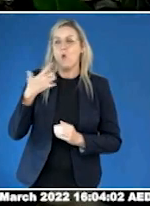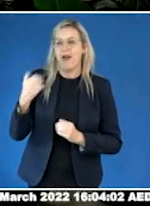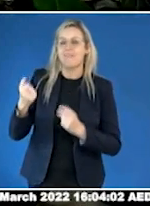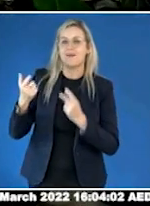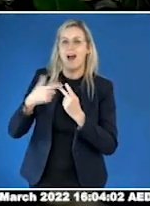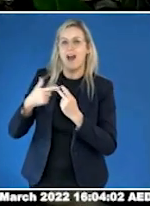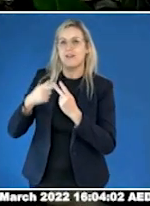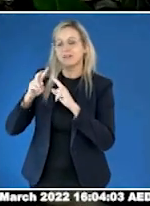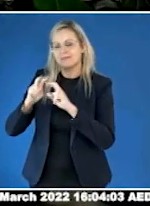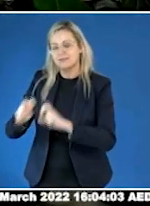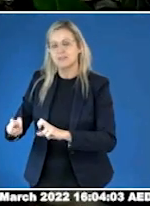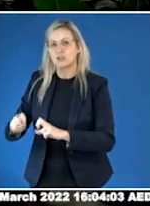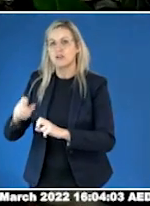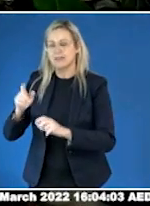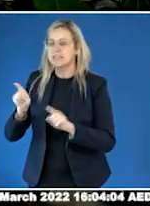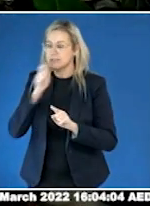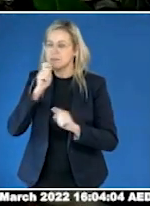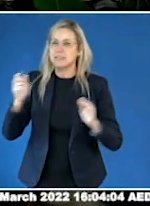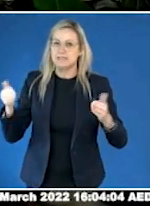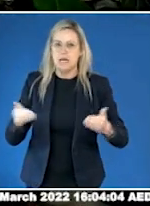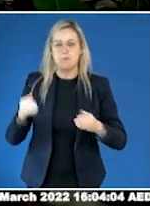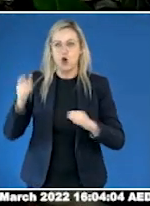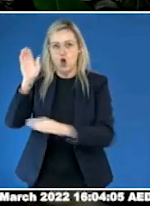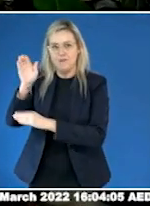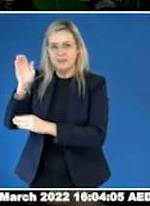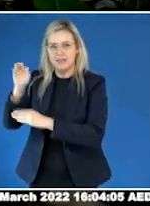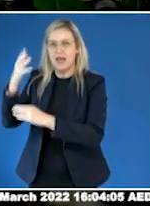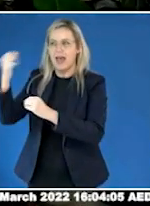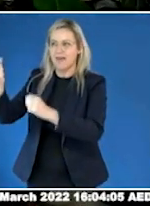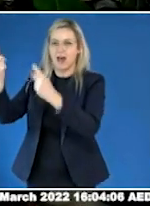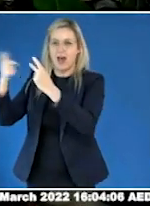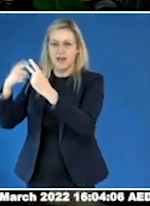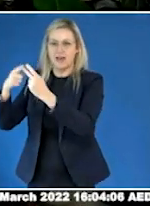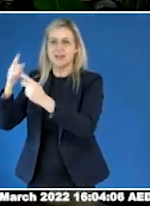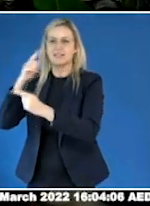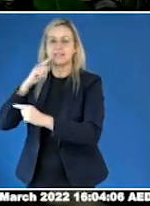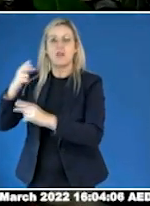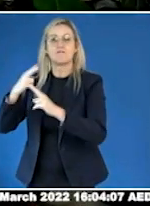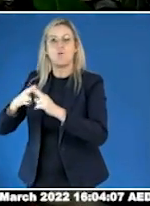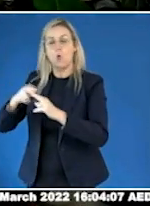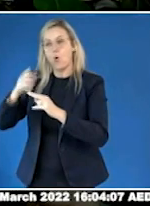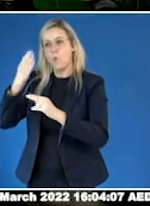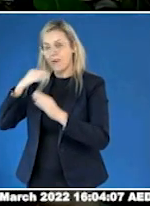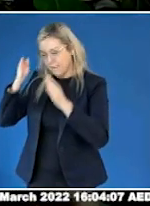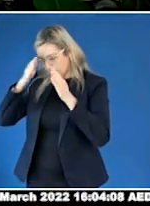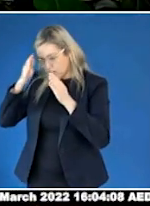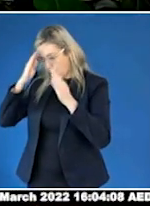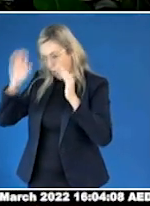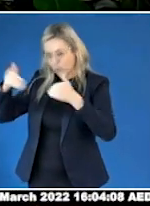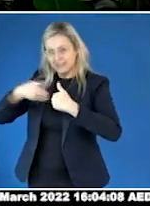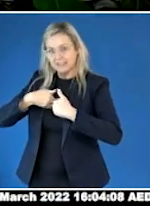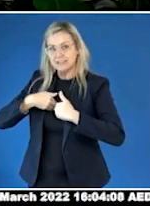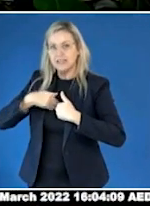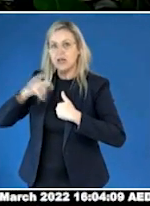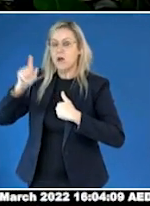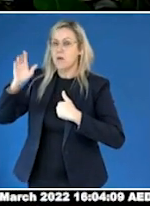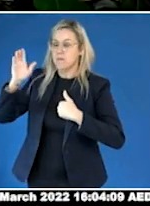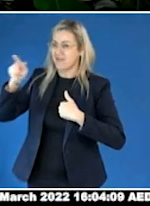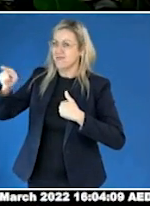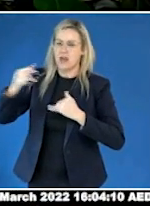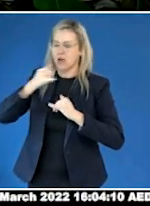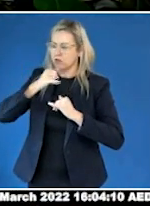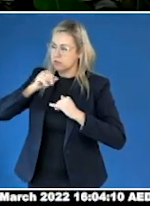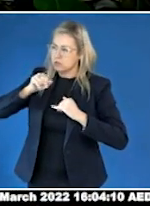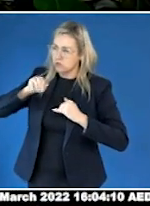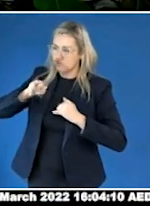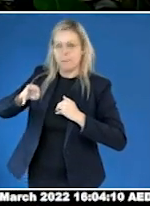overseas study, researchers found that autistic women had nearly three times the odds of having experienced sexual abuse compared to non